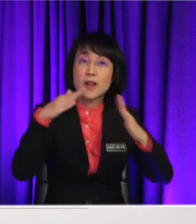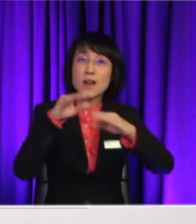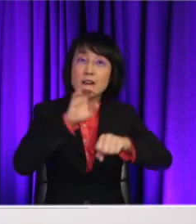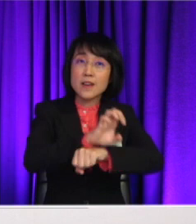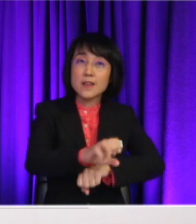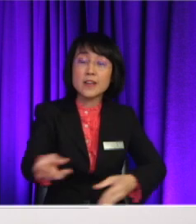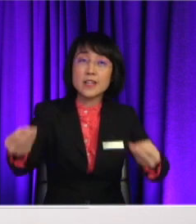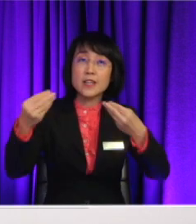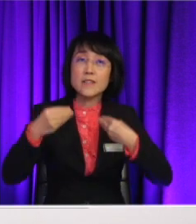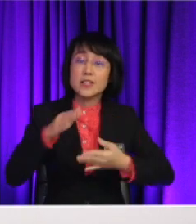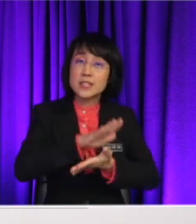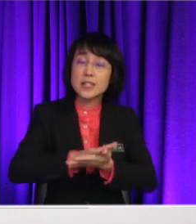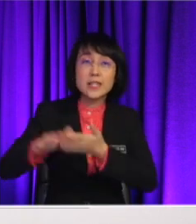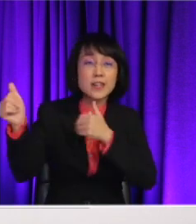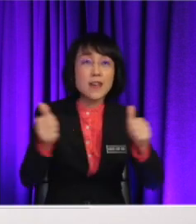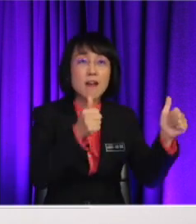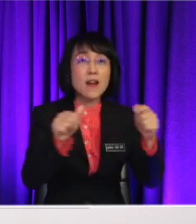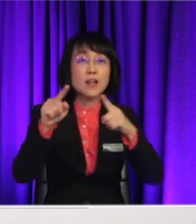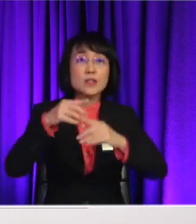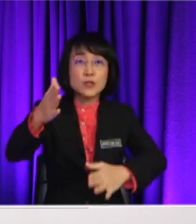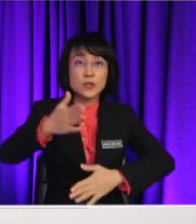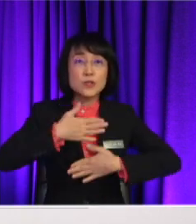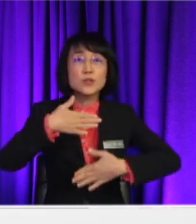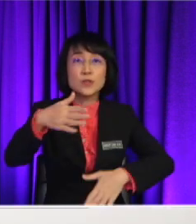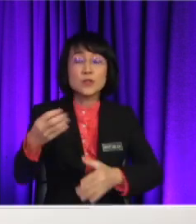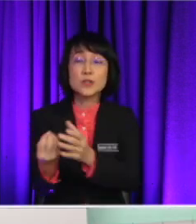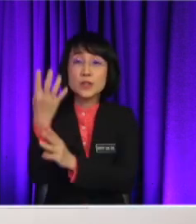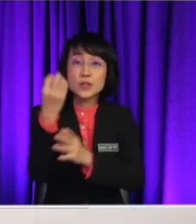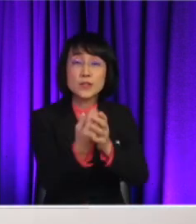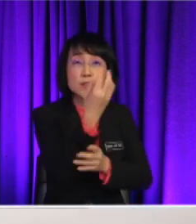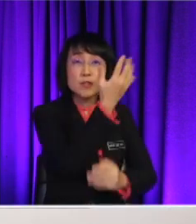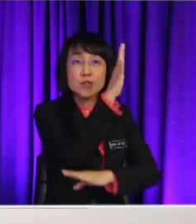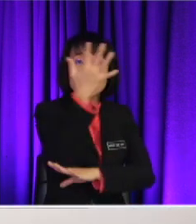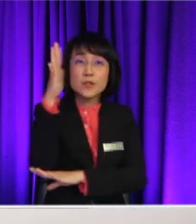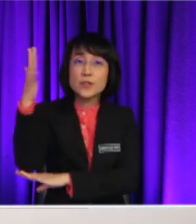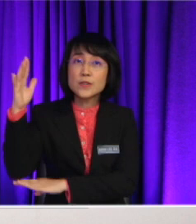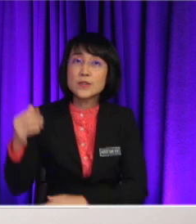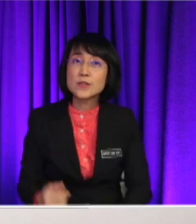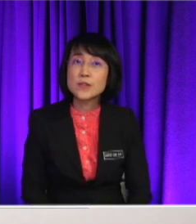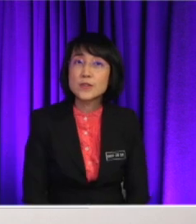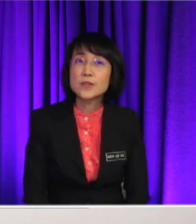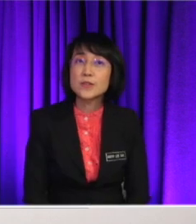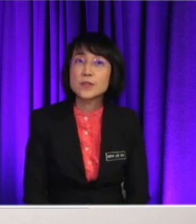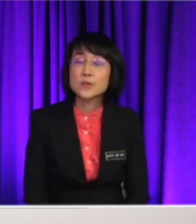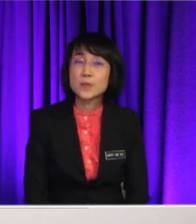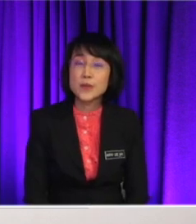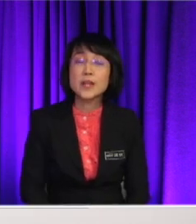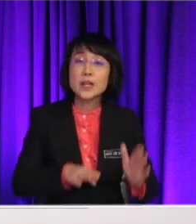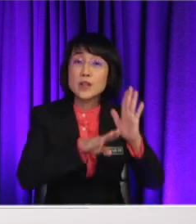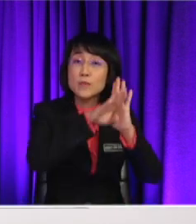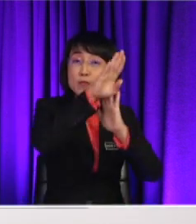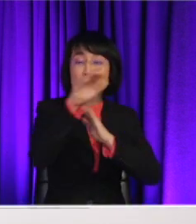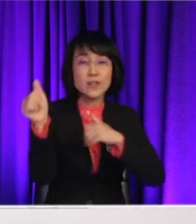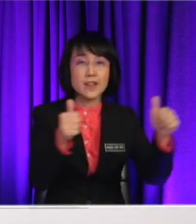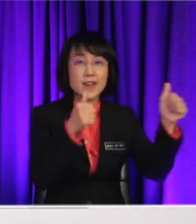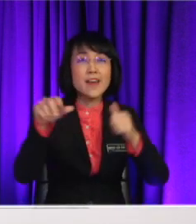air to breathe. The increasing number of trees in an urban area is the essential to improve the air quality. All